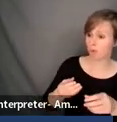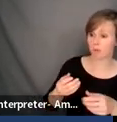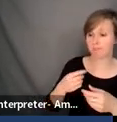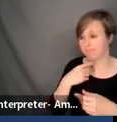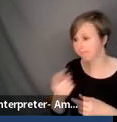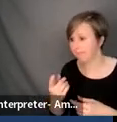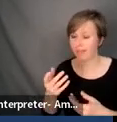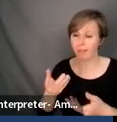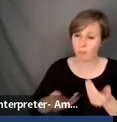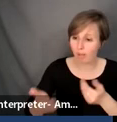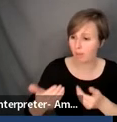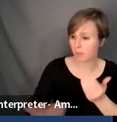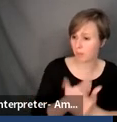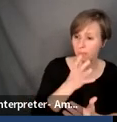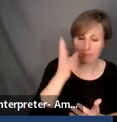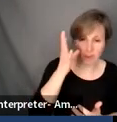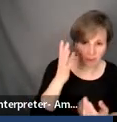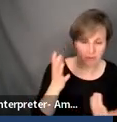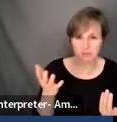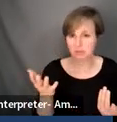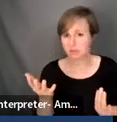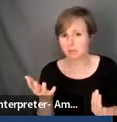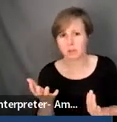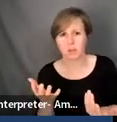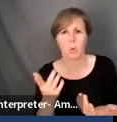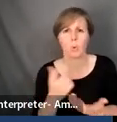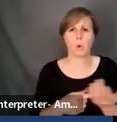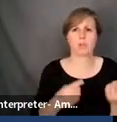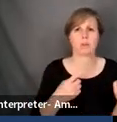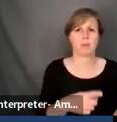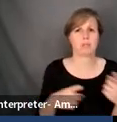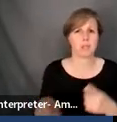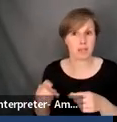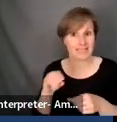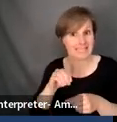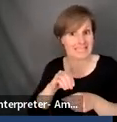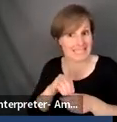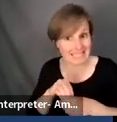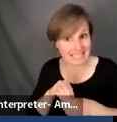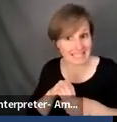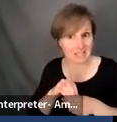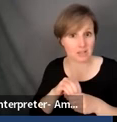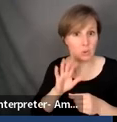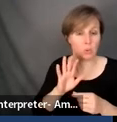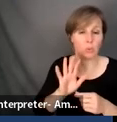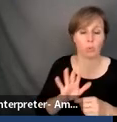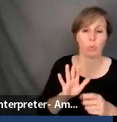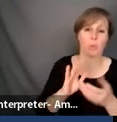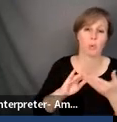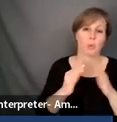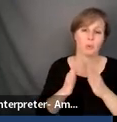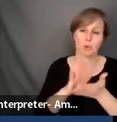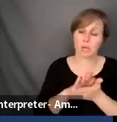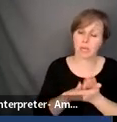community, uh, about the work that is being done in that community. I think